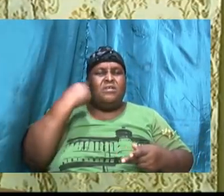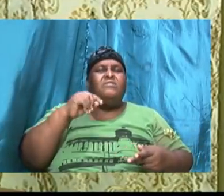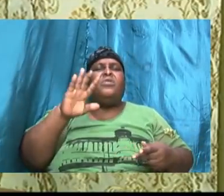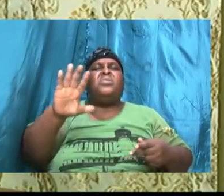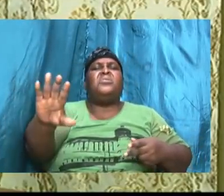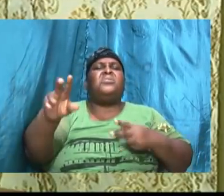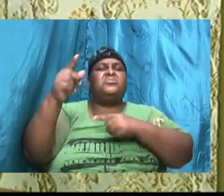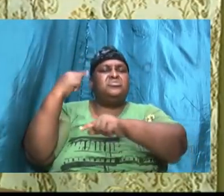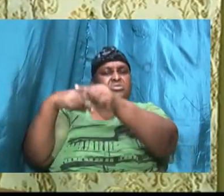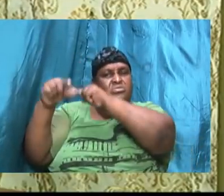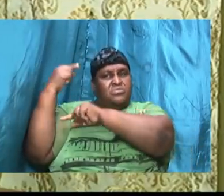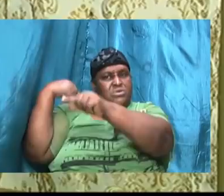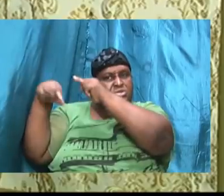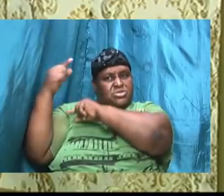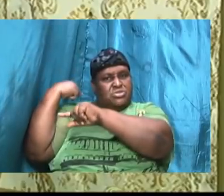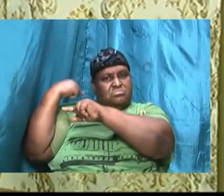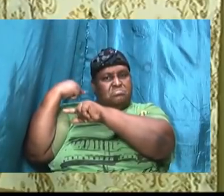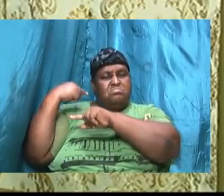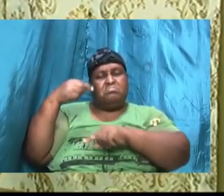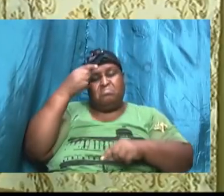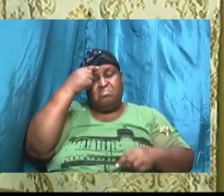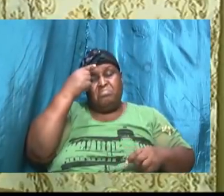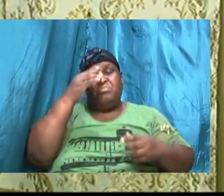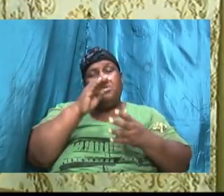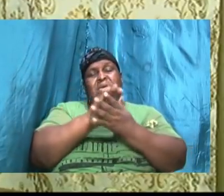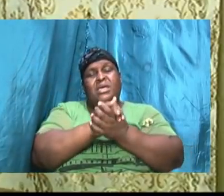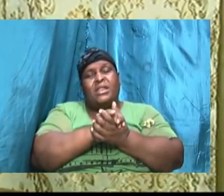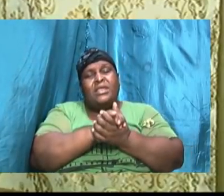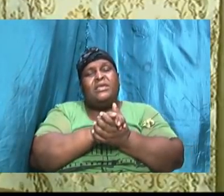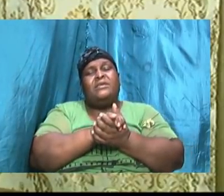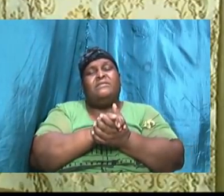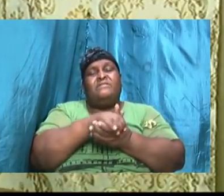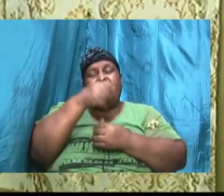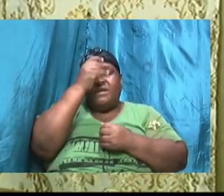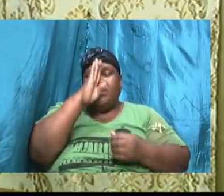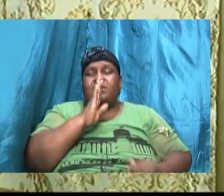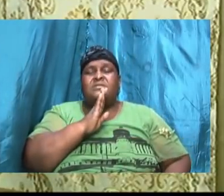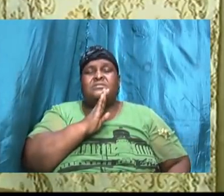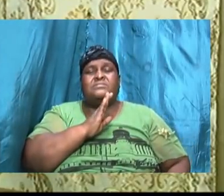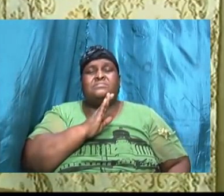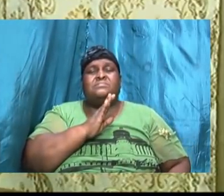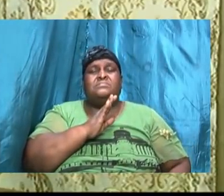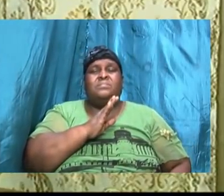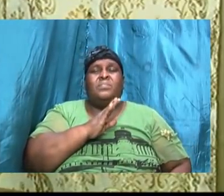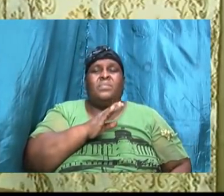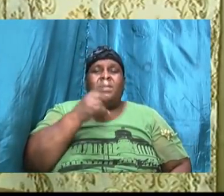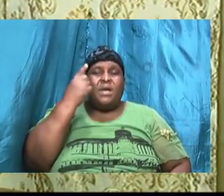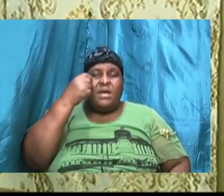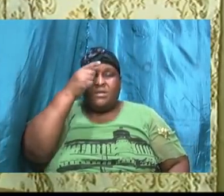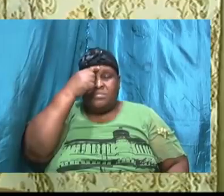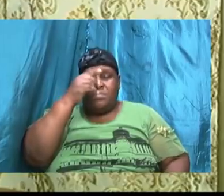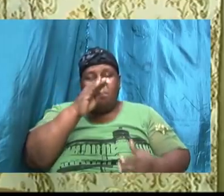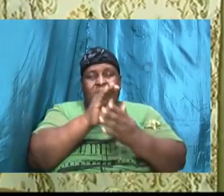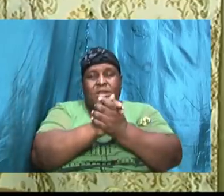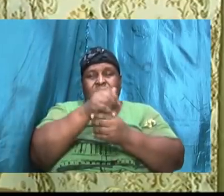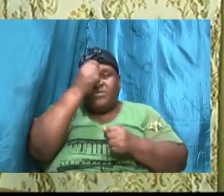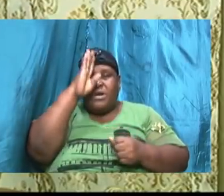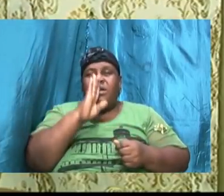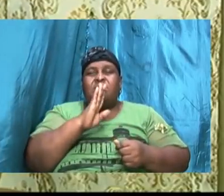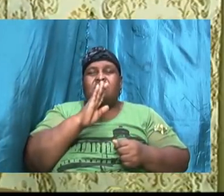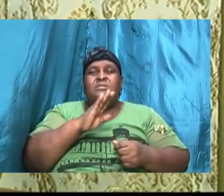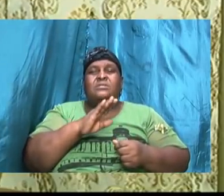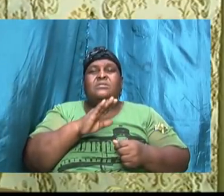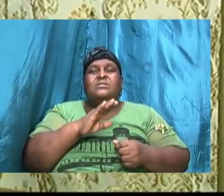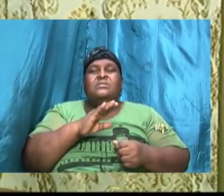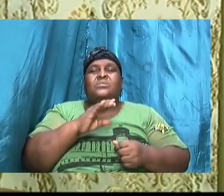I believe that Abraham moved he believed God the Bible said that because he believed God it was counted